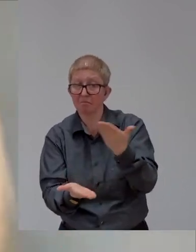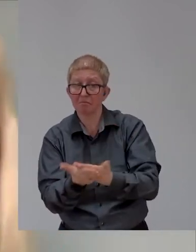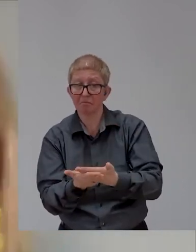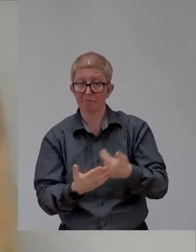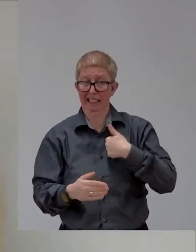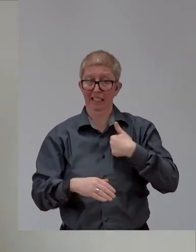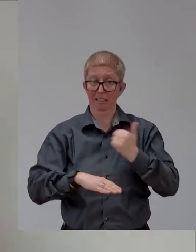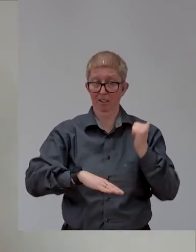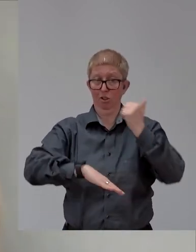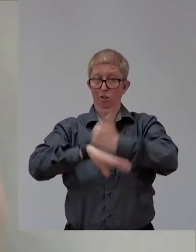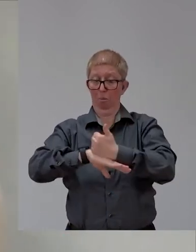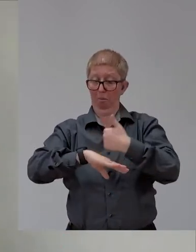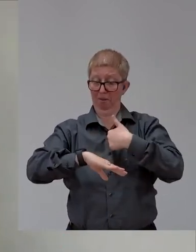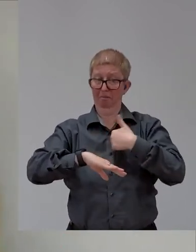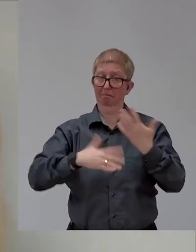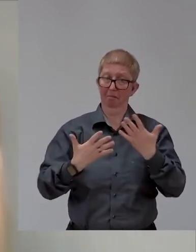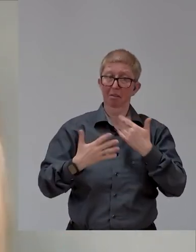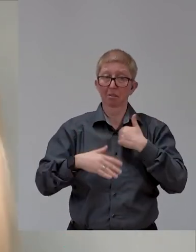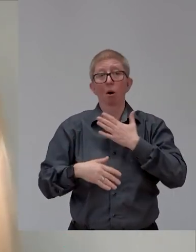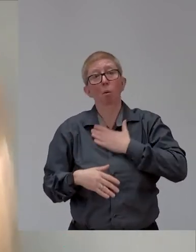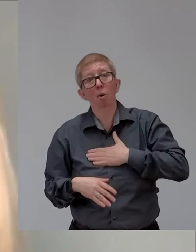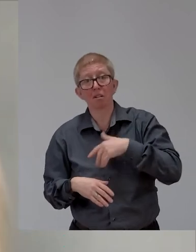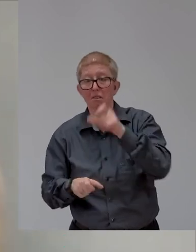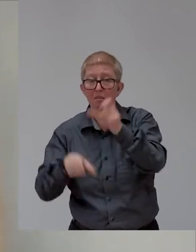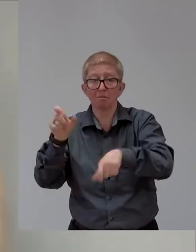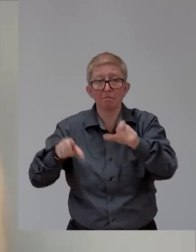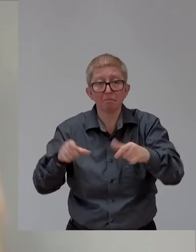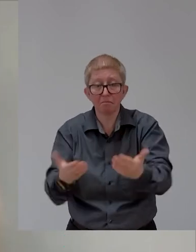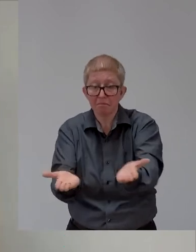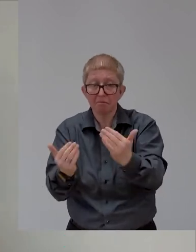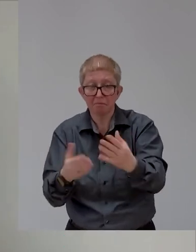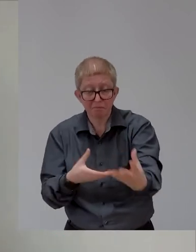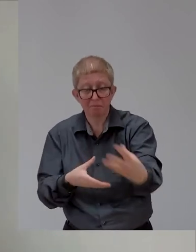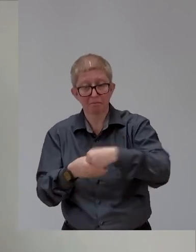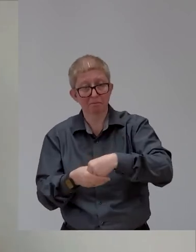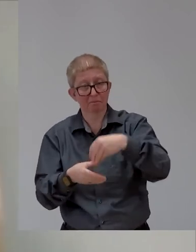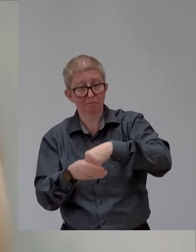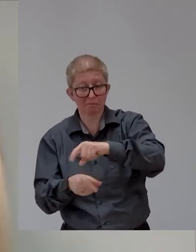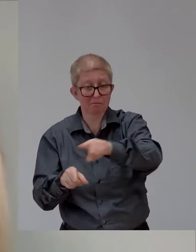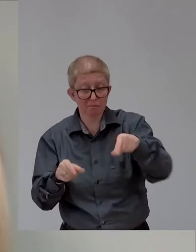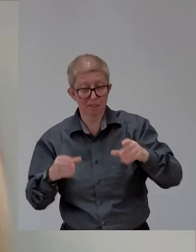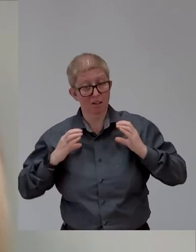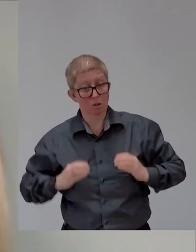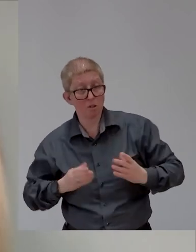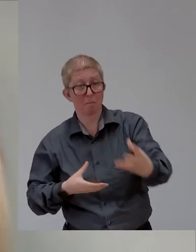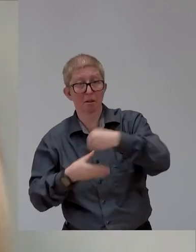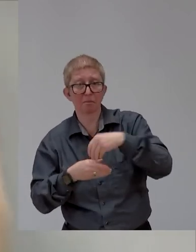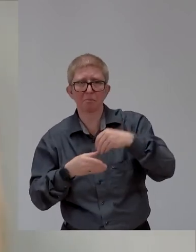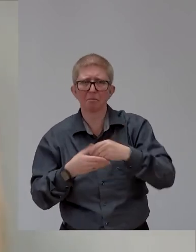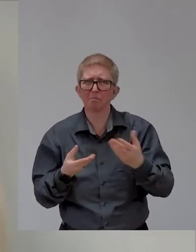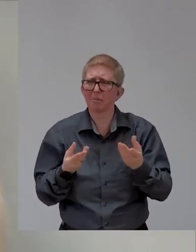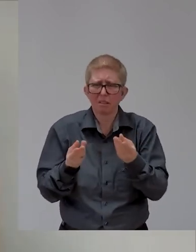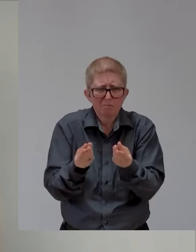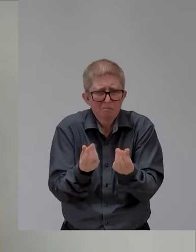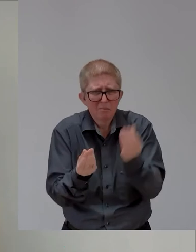as my consumers and as my talent. And, you know, but most importantly, it's like people,